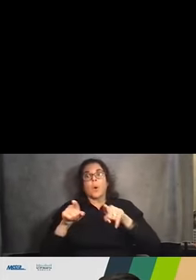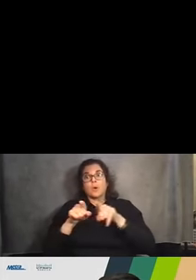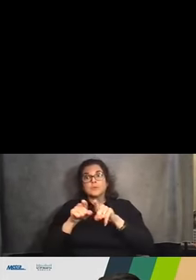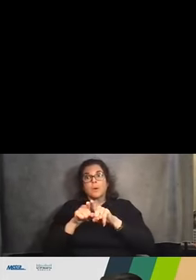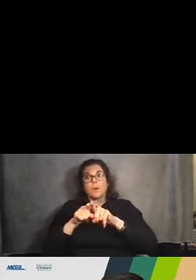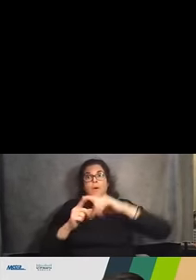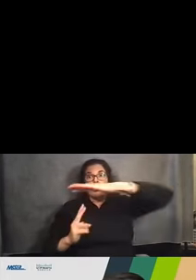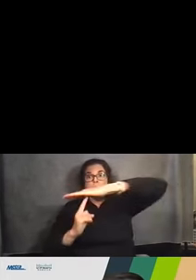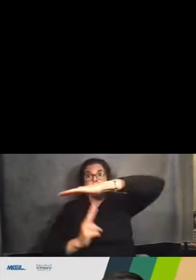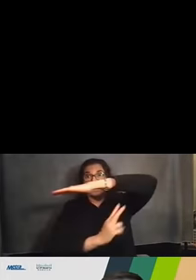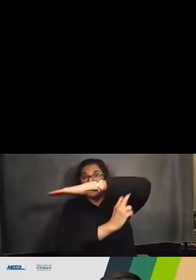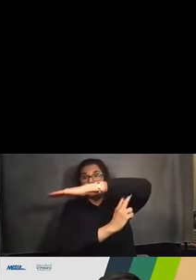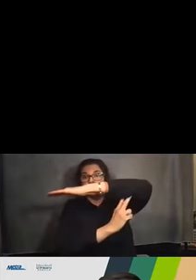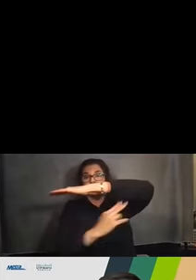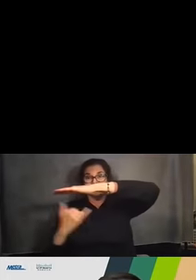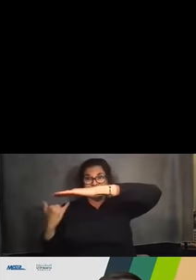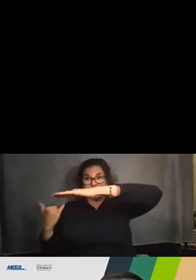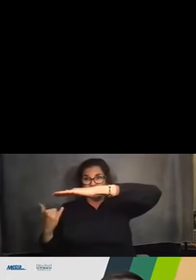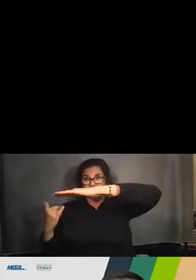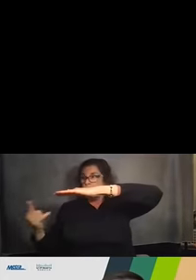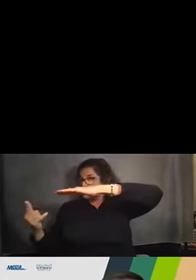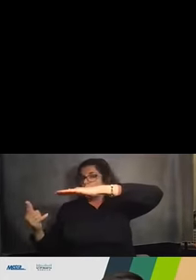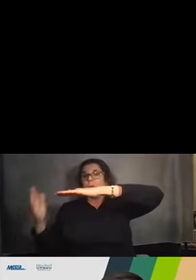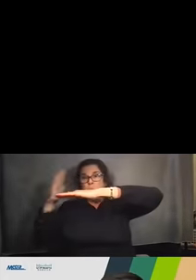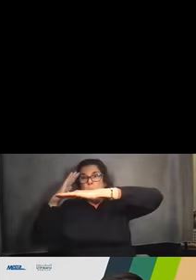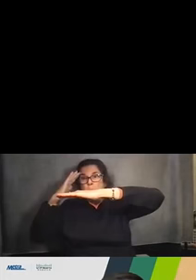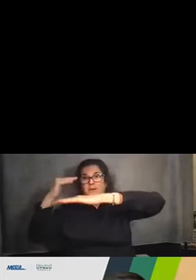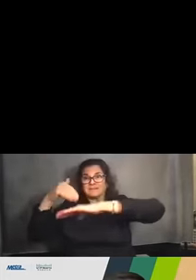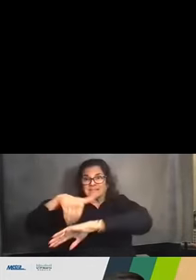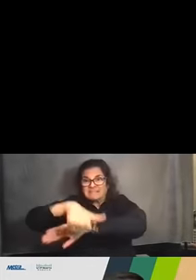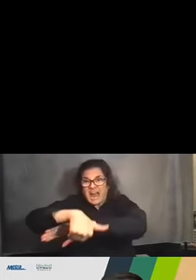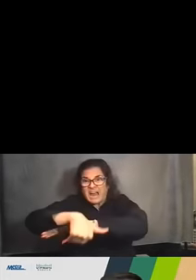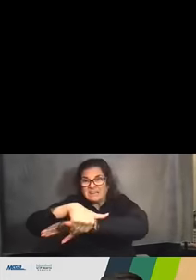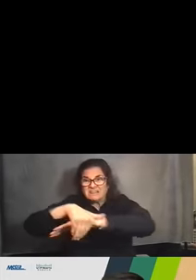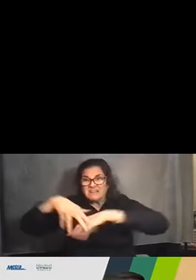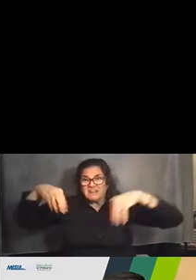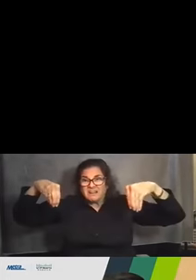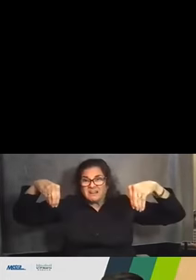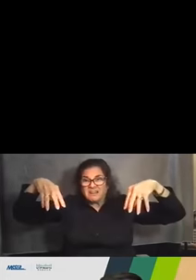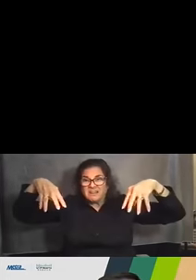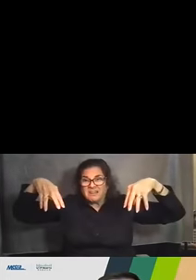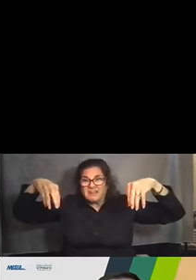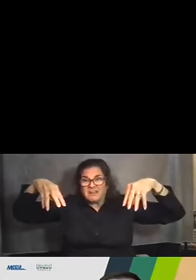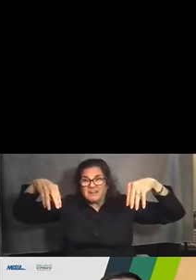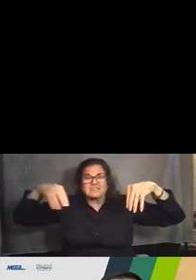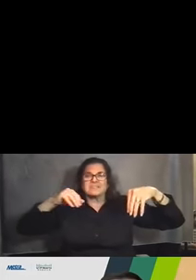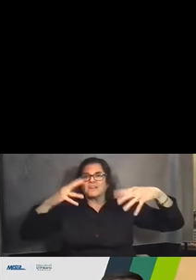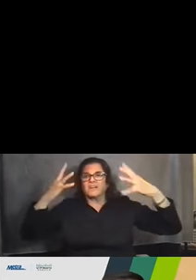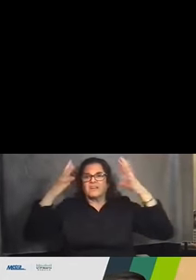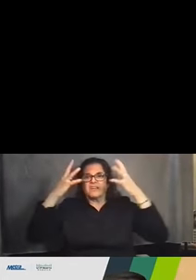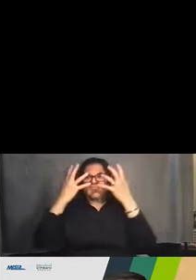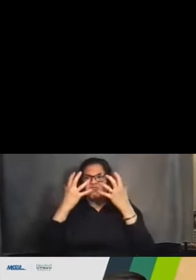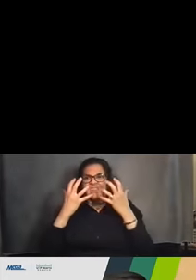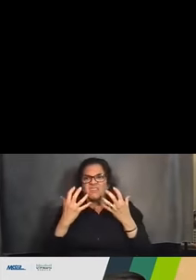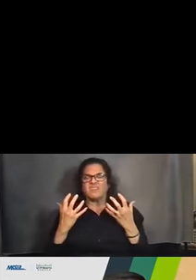of individuals that may live in the neighborhood at night notice that the the lighting isn't, you know, isn't the brightest. This project will